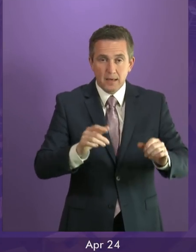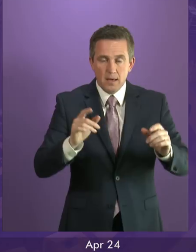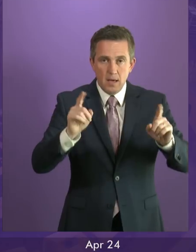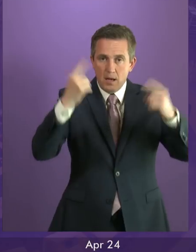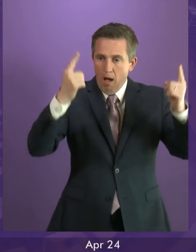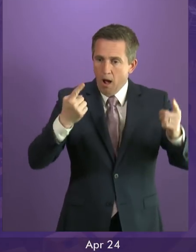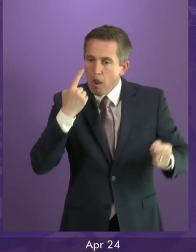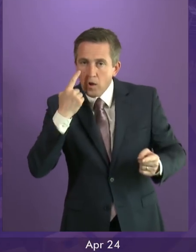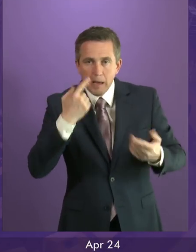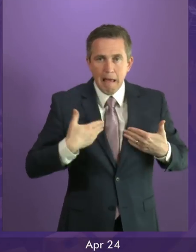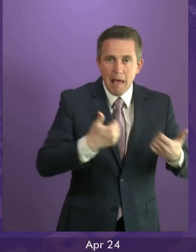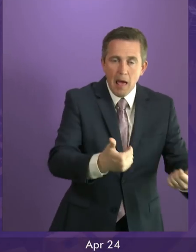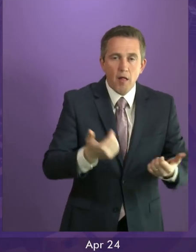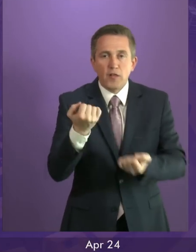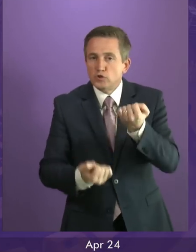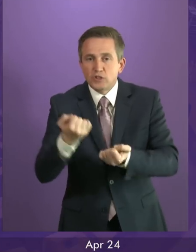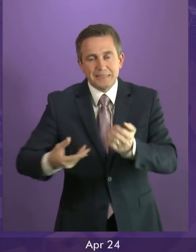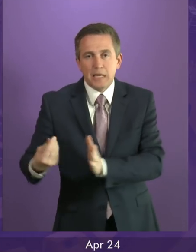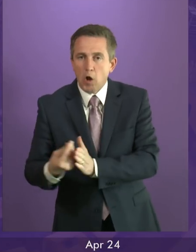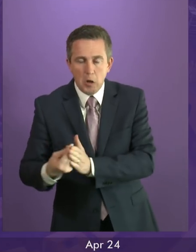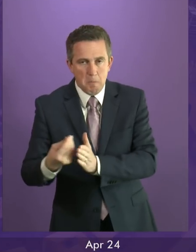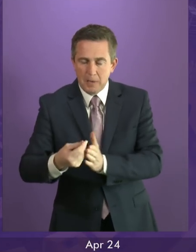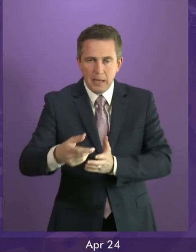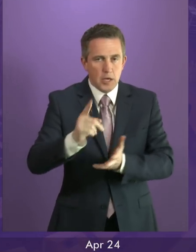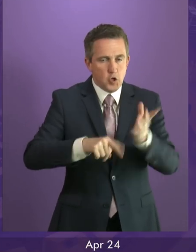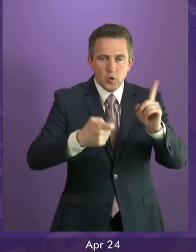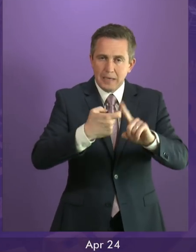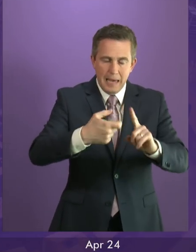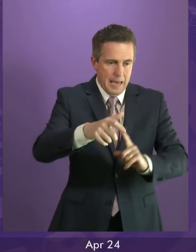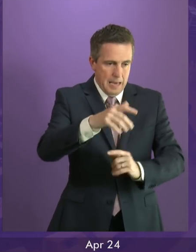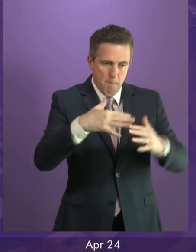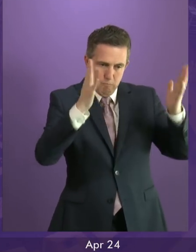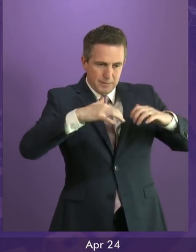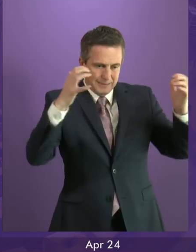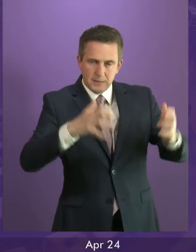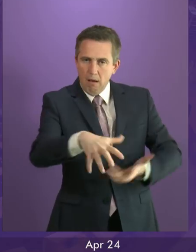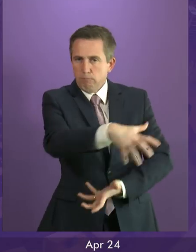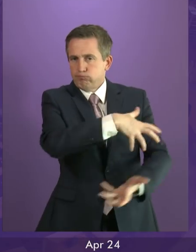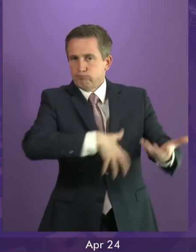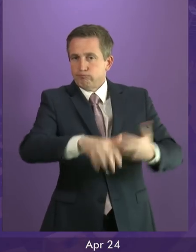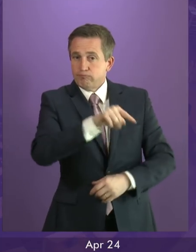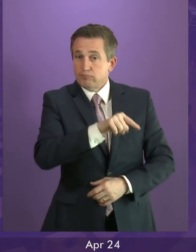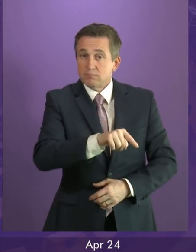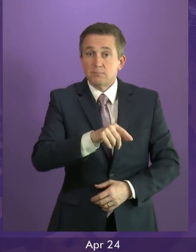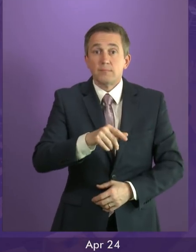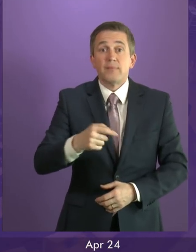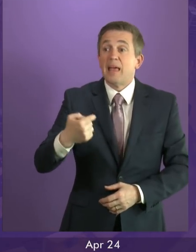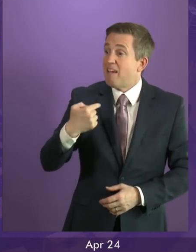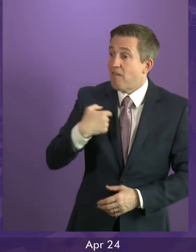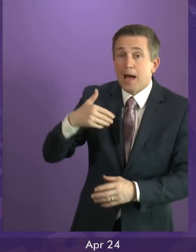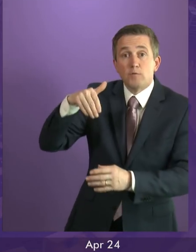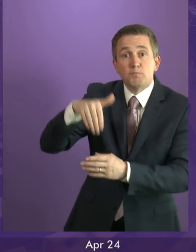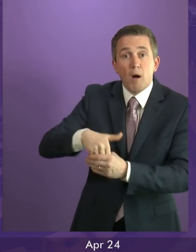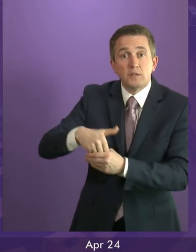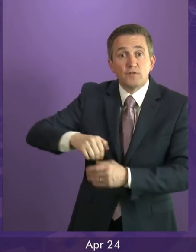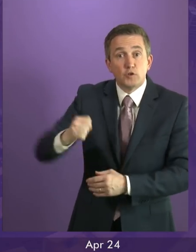education, justice, the economy or anything. So it is a big thing for them to deal with. But, you know, there is and if I was in the Scottish Tories, I would be